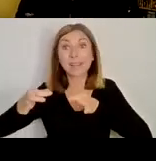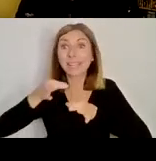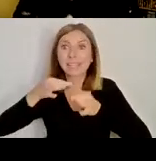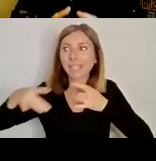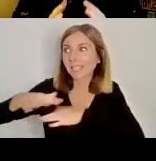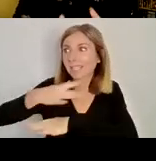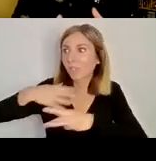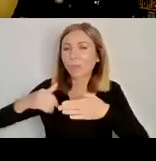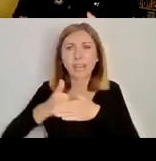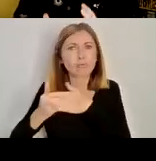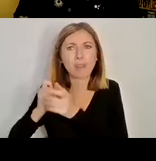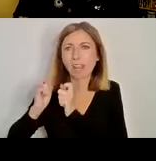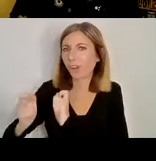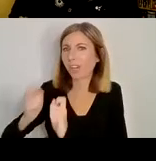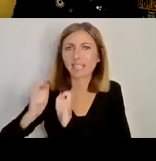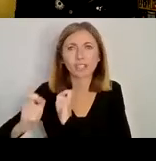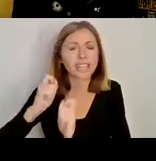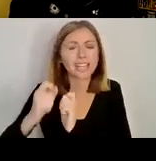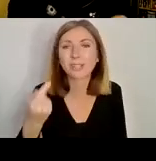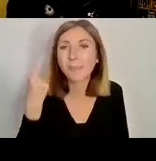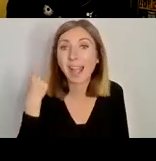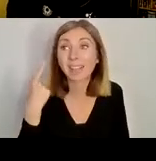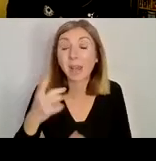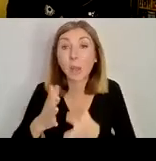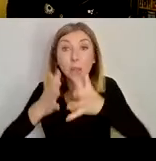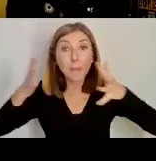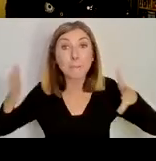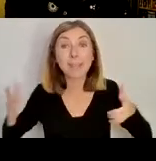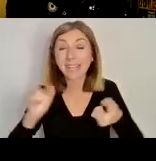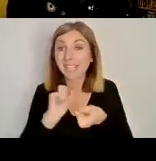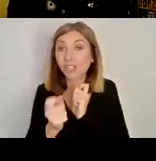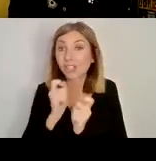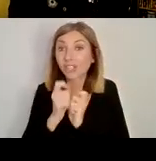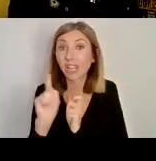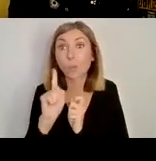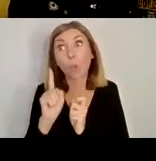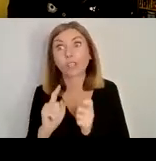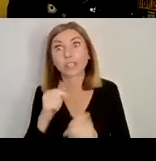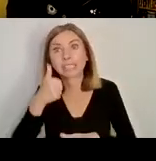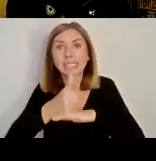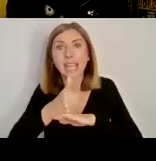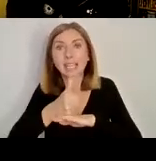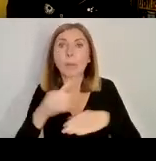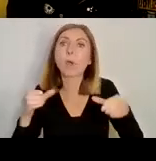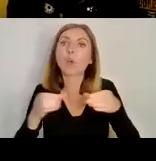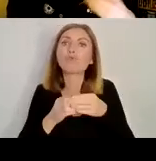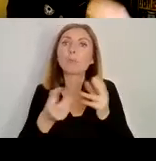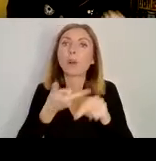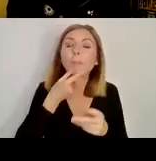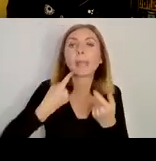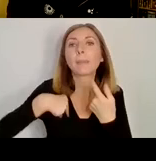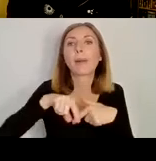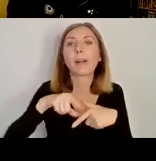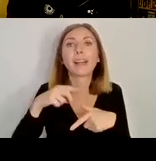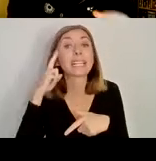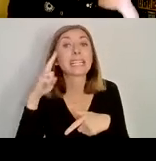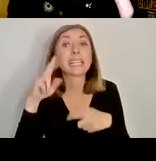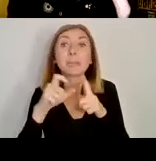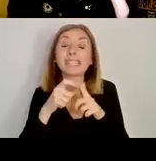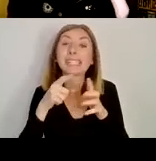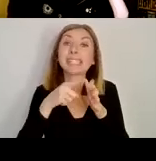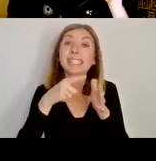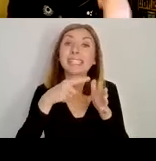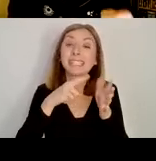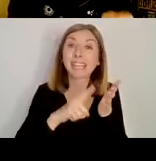During this period, one of the biggest changes that's occurring is a group of peoples known as the Enail are becoming more and more powerful.